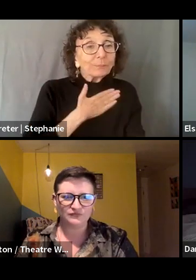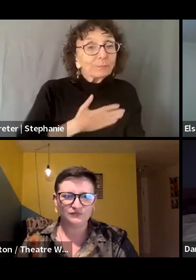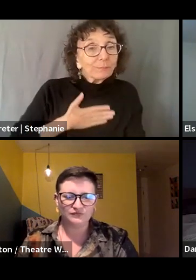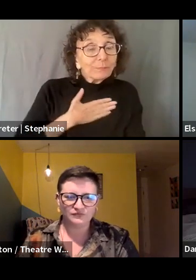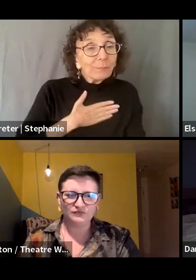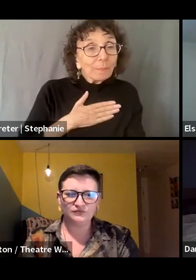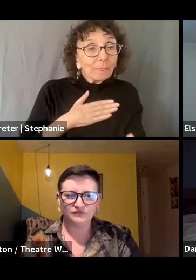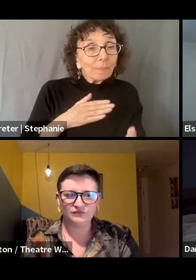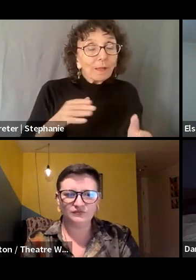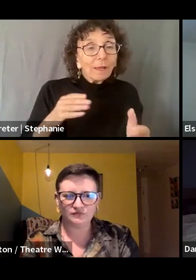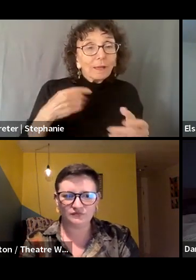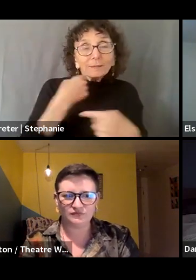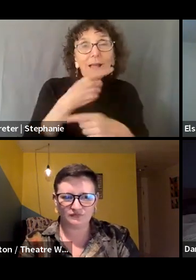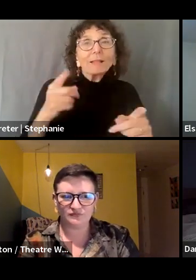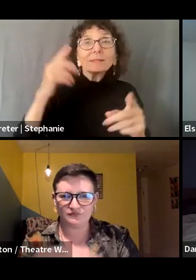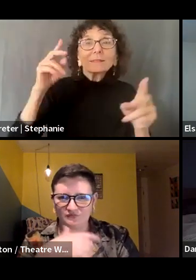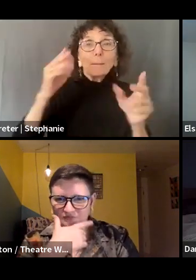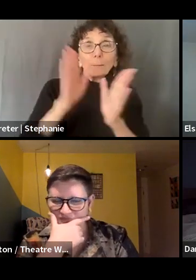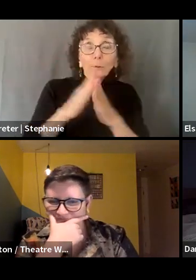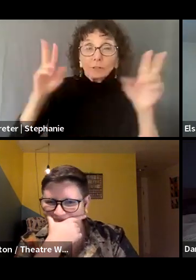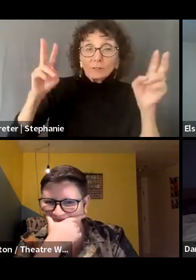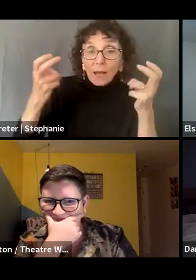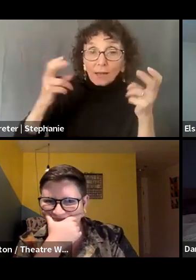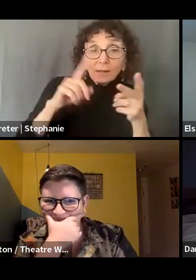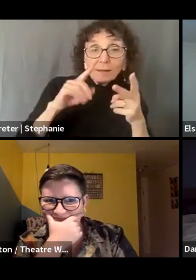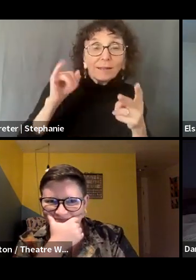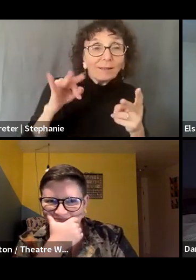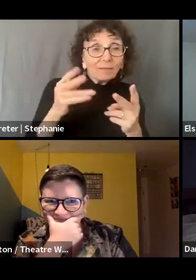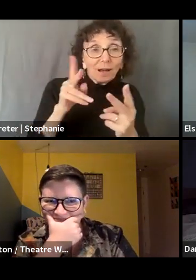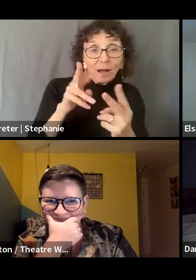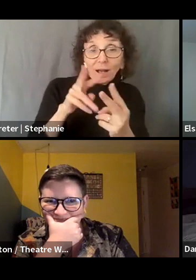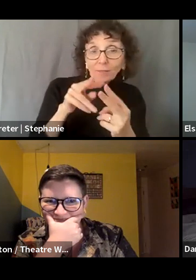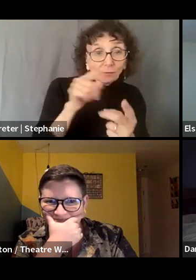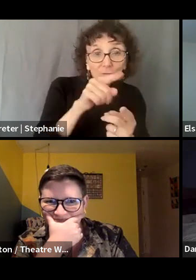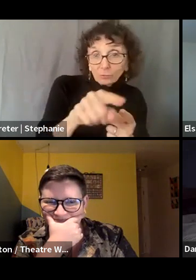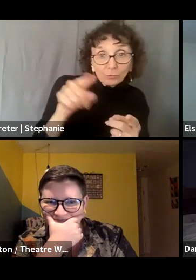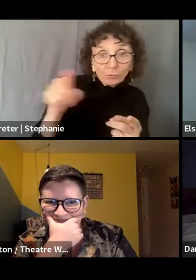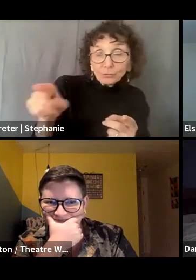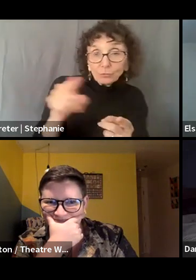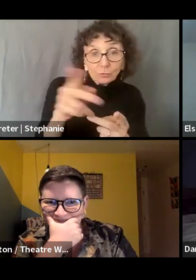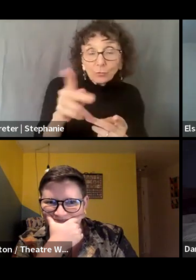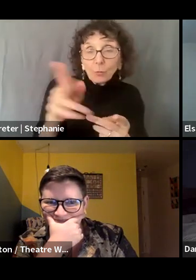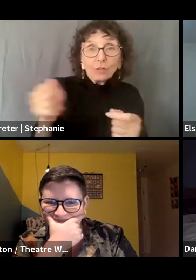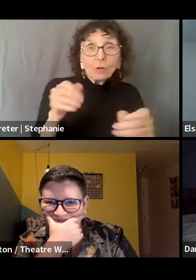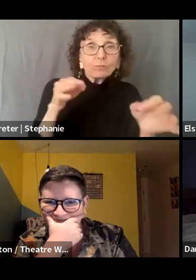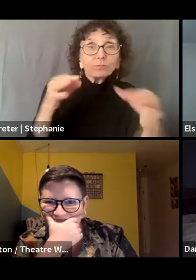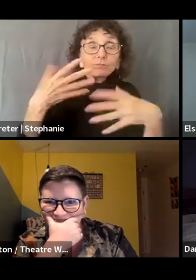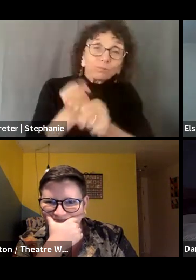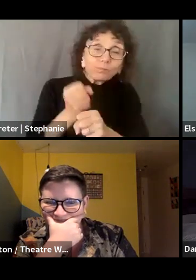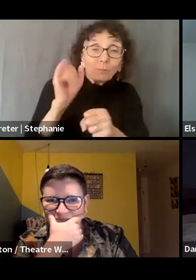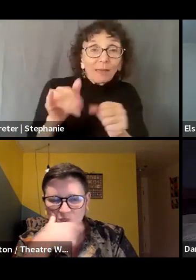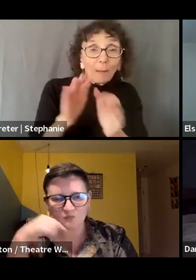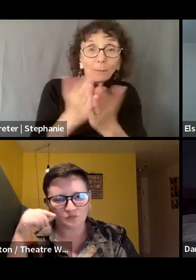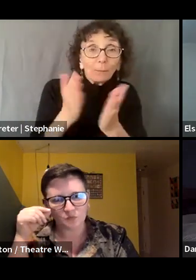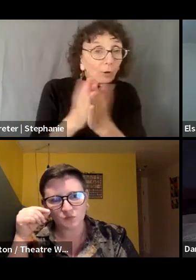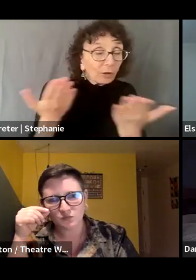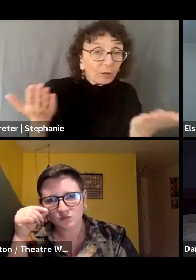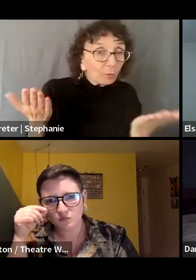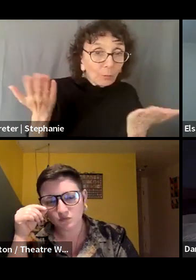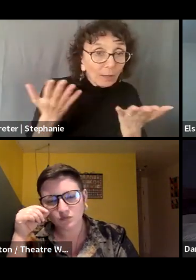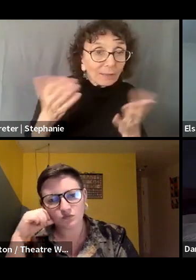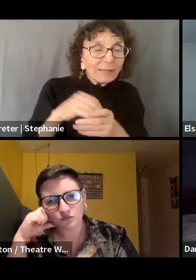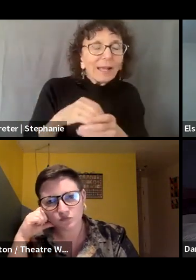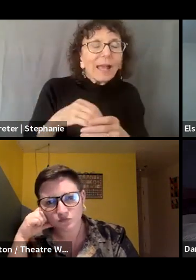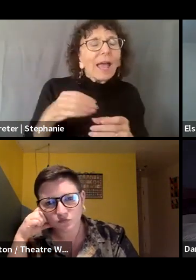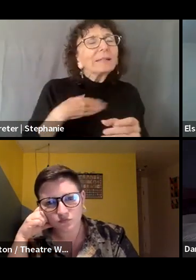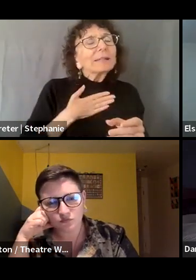us the title of this book. Um, if either you and or Breedin wanted to give us a little bit of a summary about what we might find in that book, and then